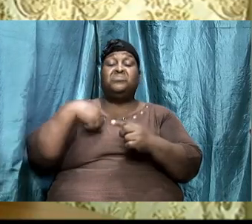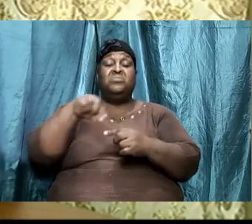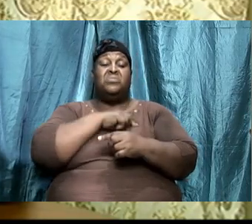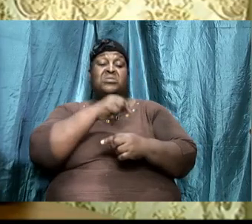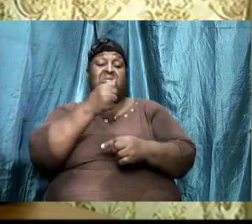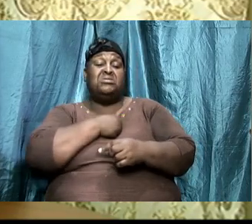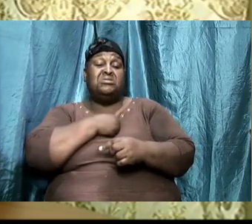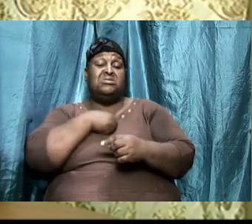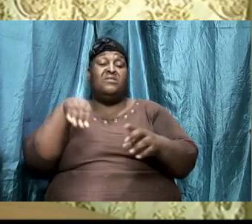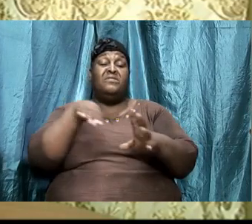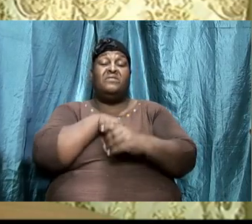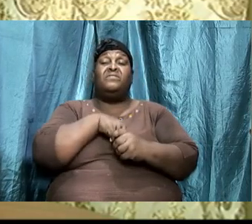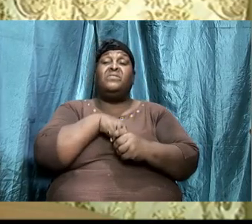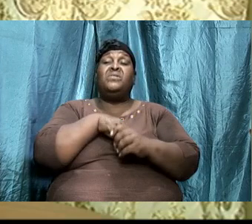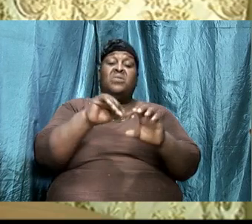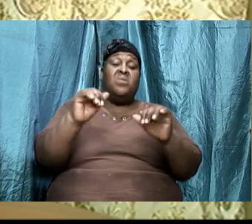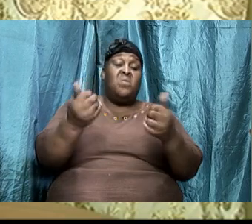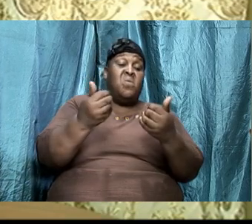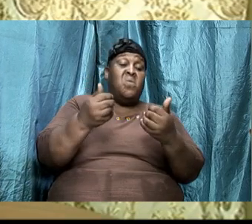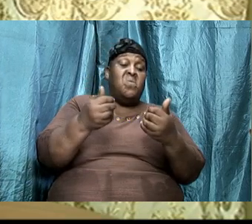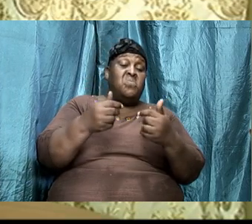How the adversary works,